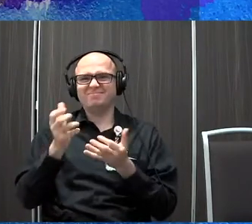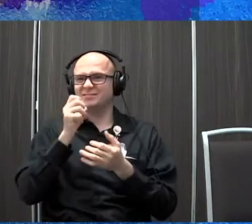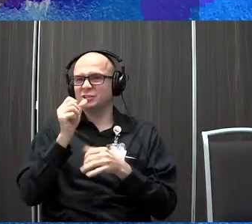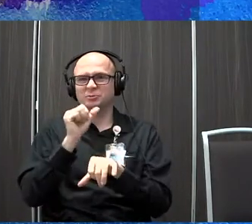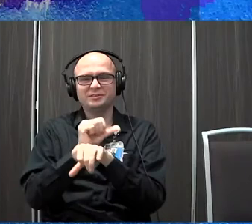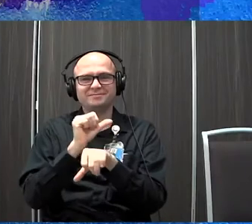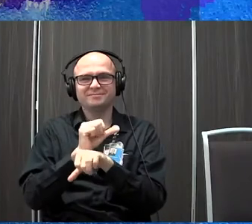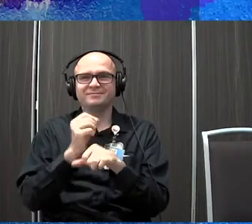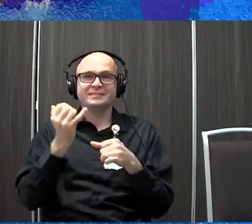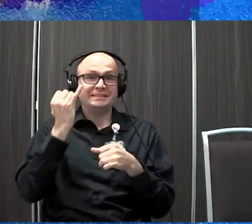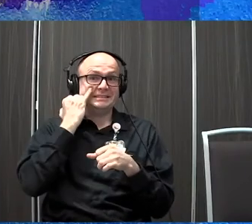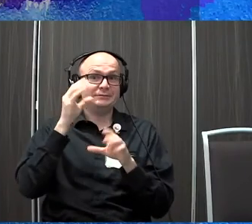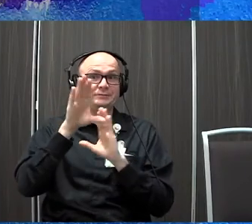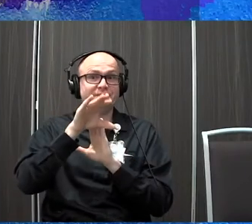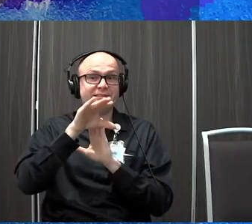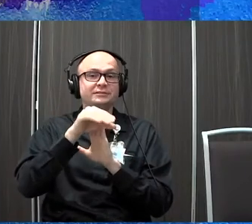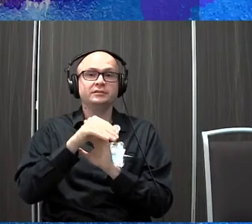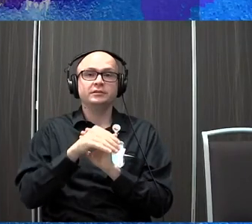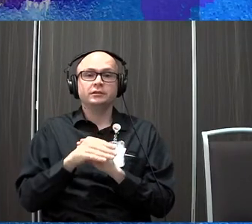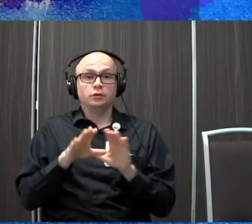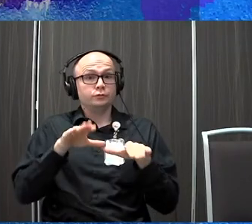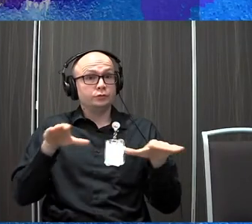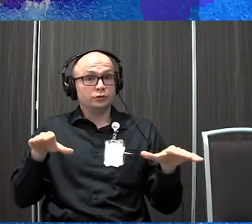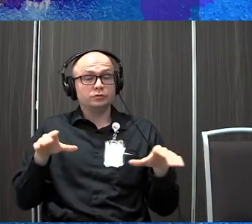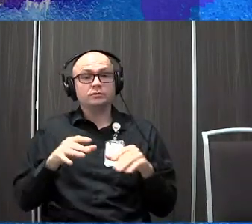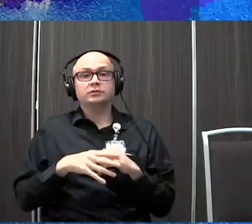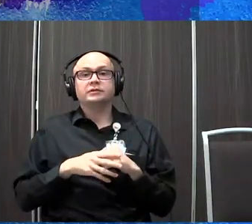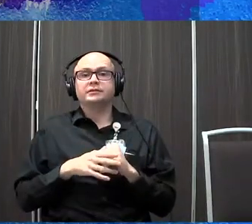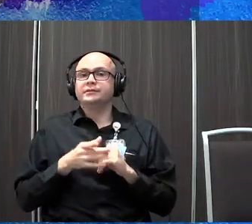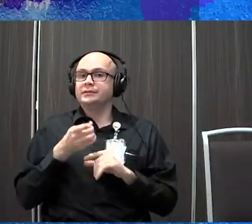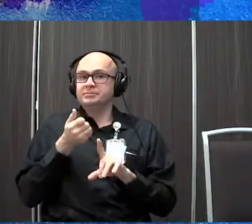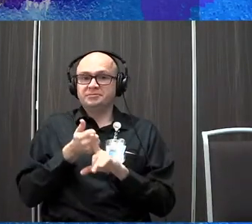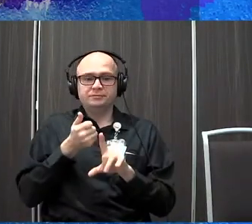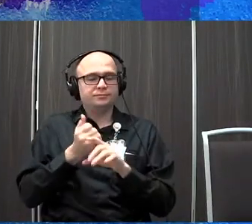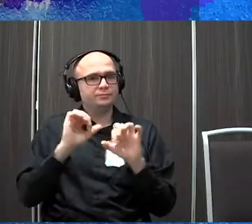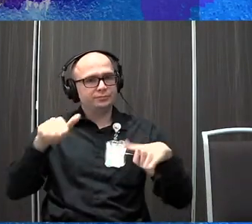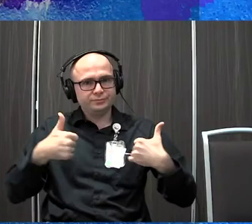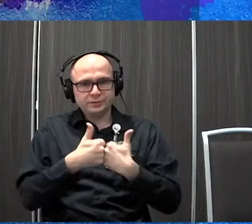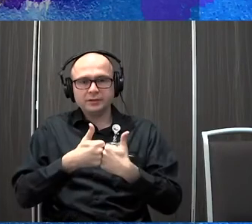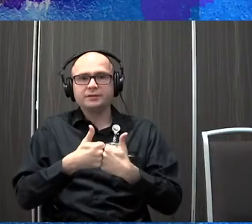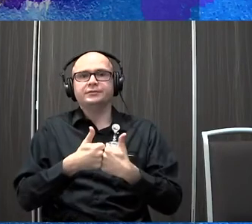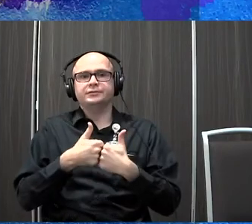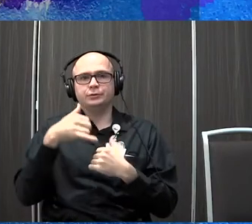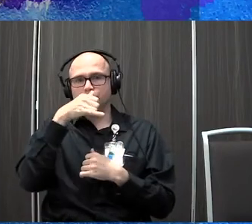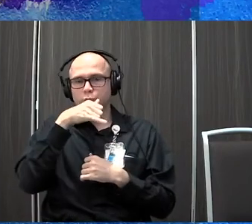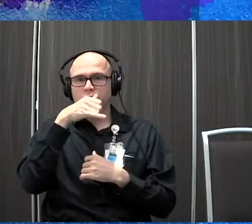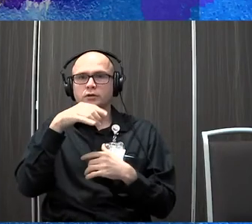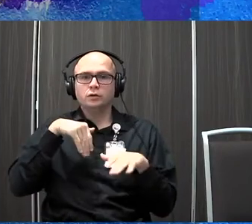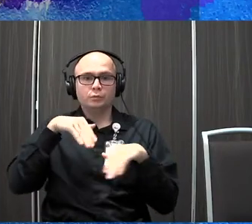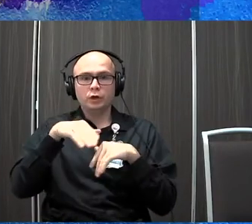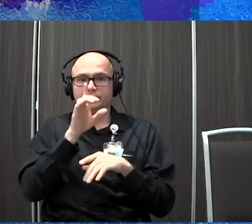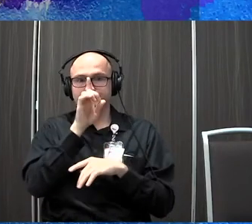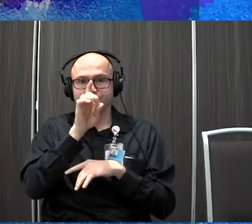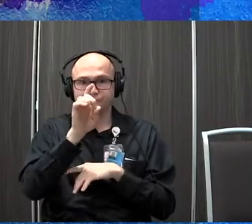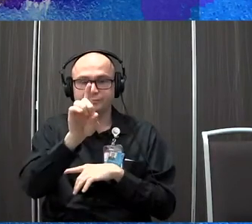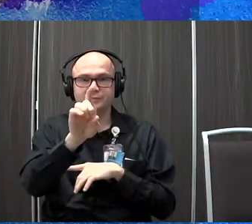Um, if we can get this video to play is our children do have, uh, you know, very much a challenge with moving in a straight path